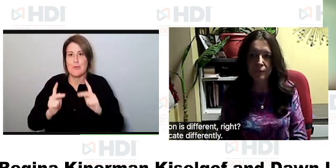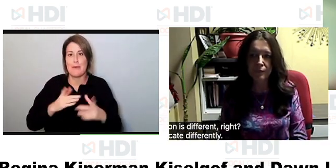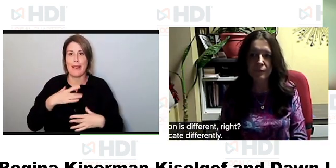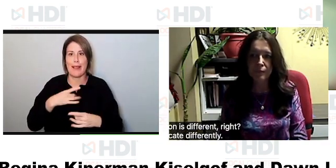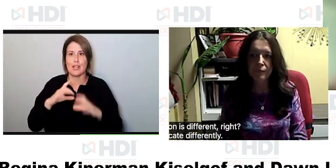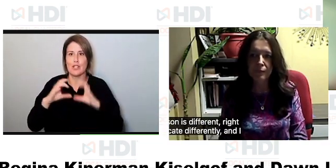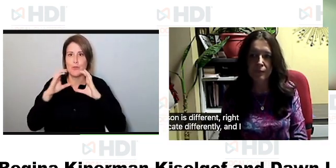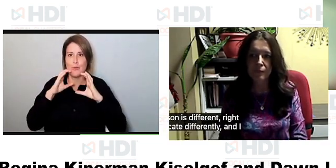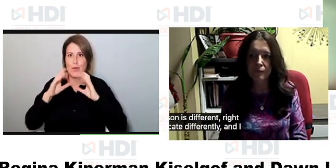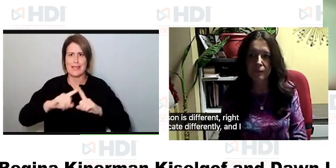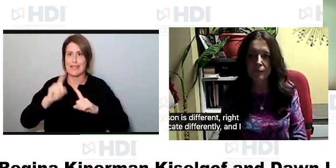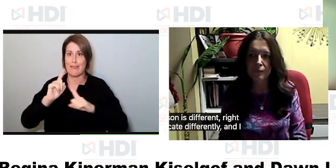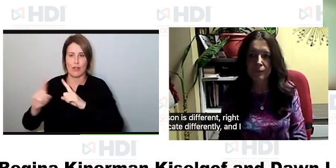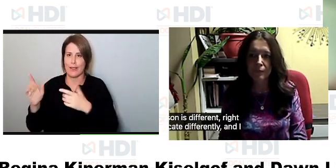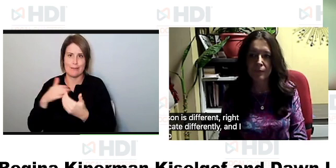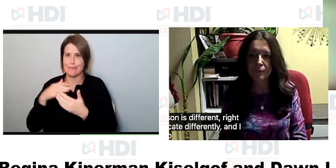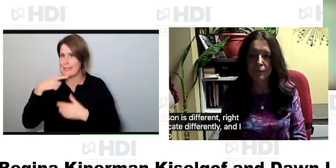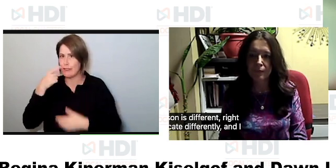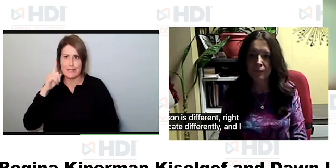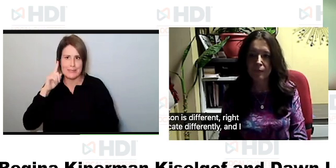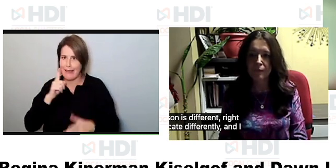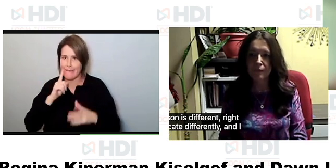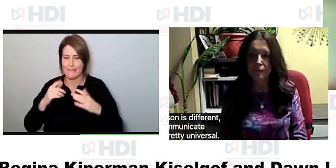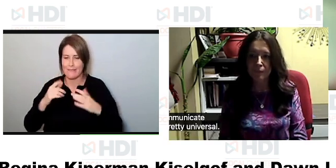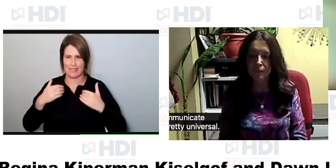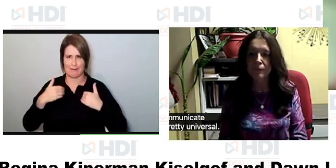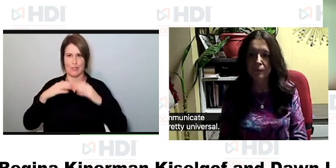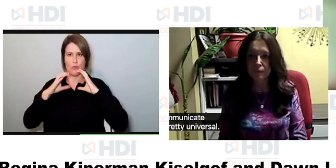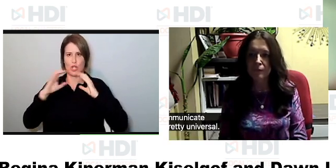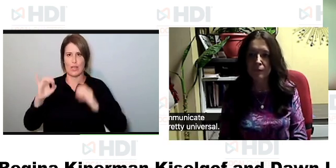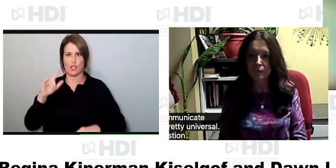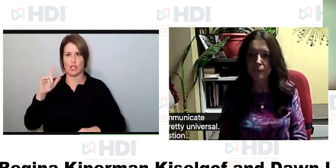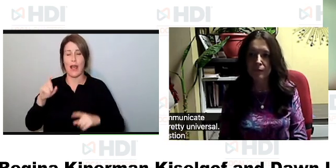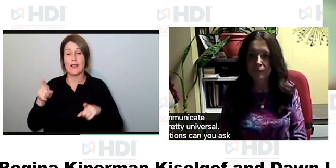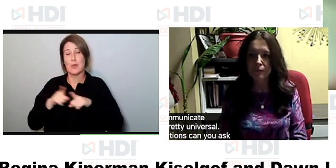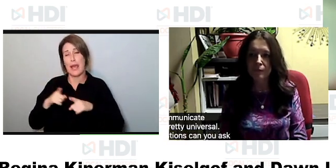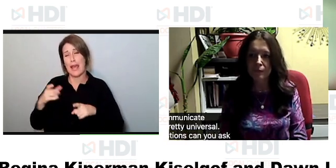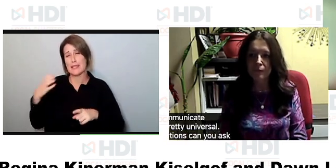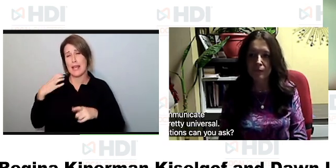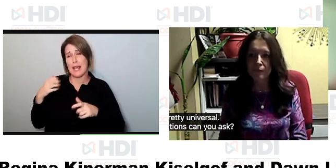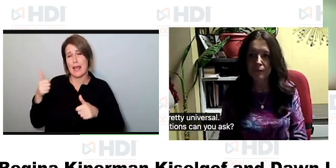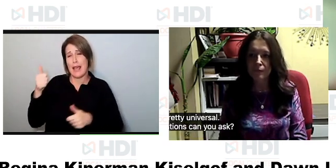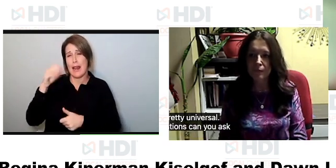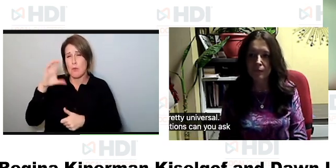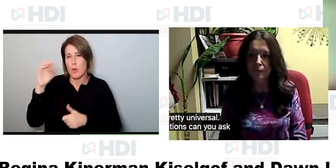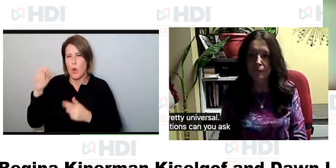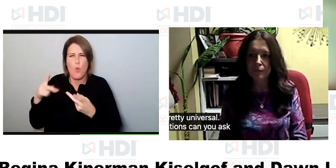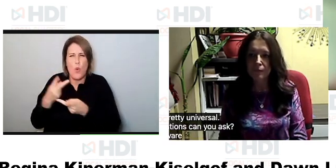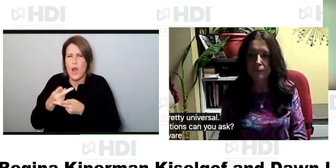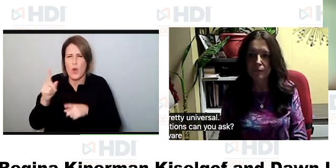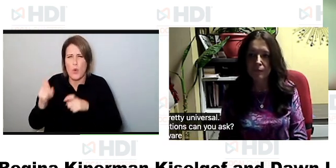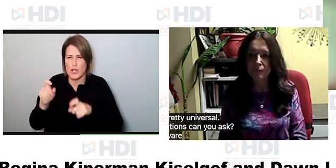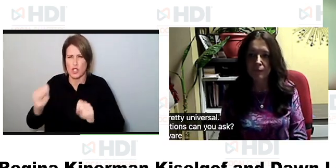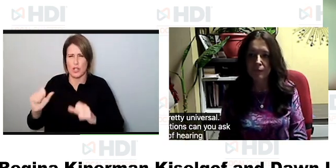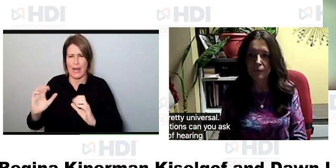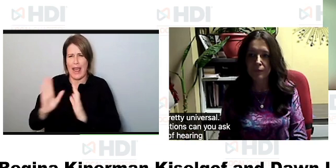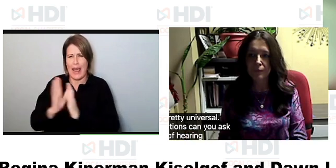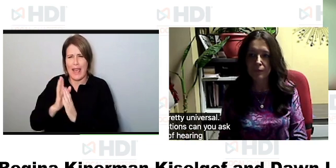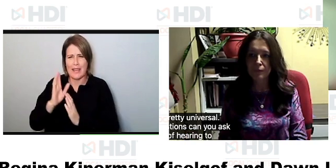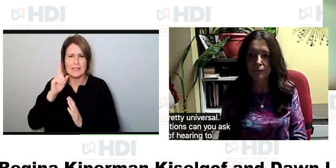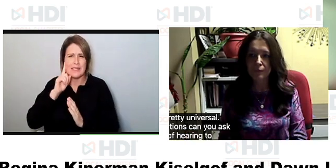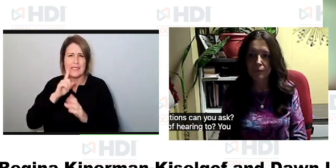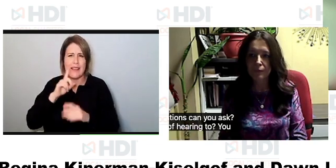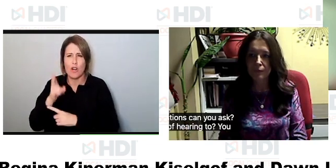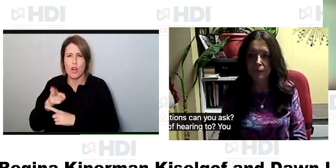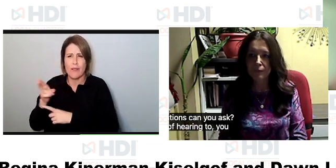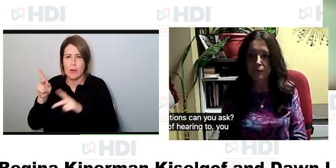pretty universal so as an employer what questions can you ask someone who is deaf or hard of hearing to you know get